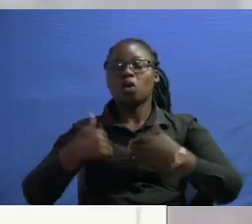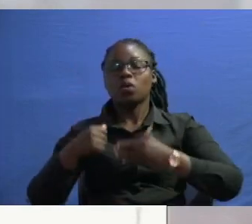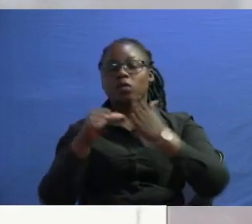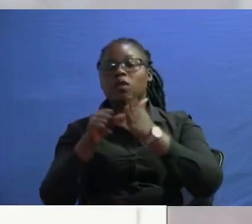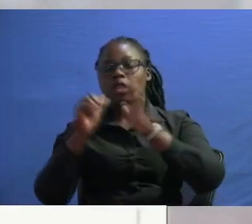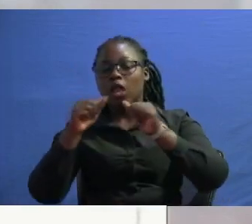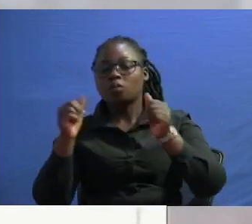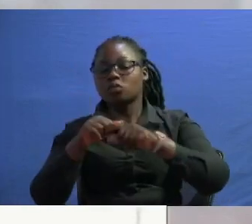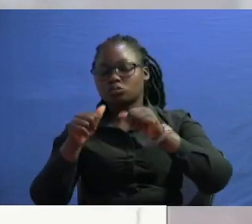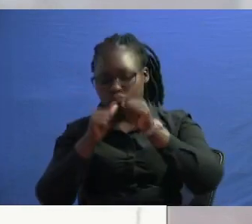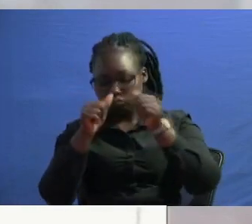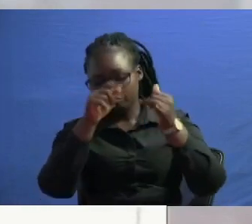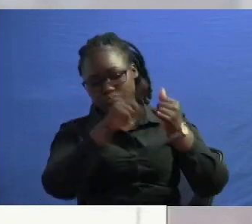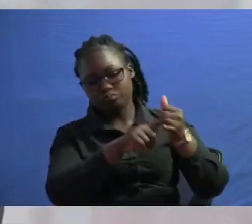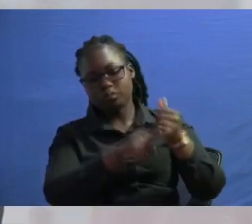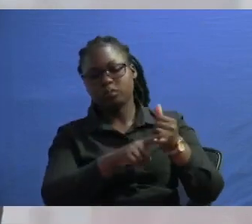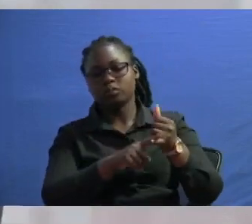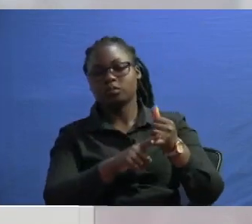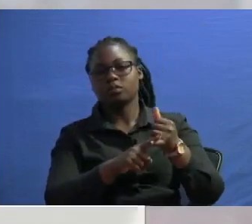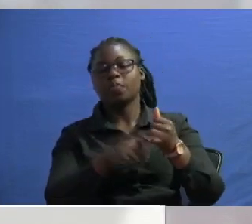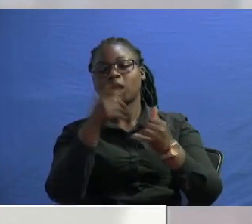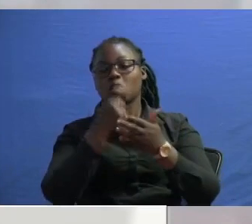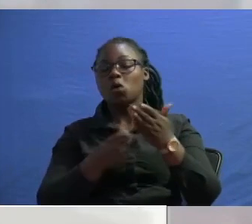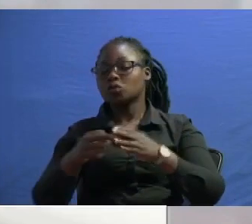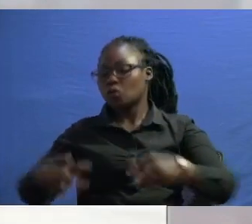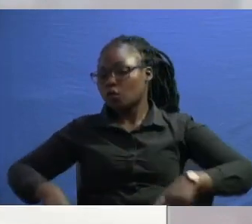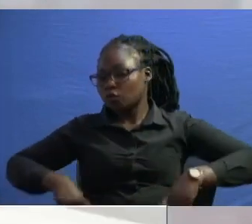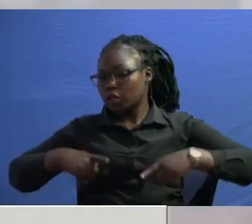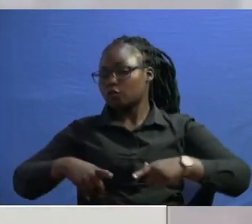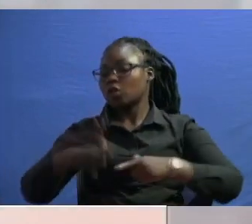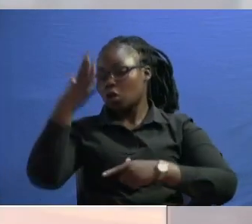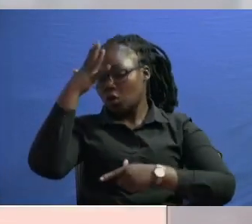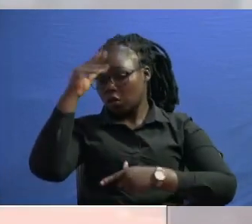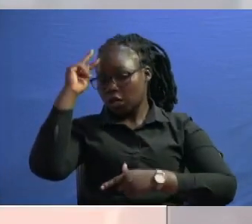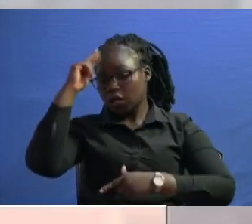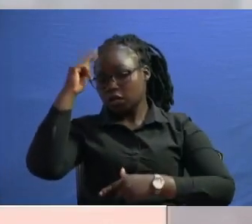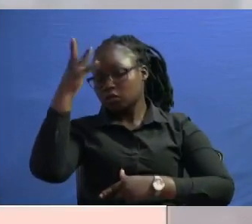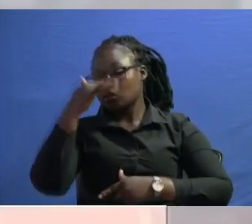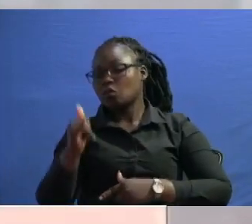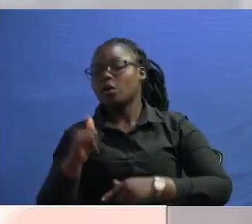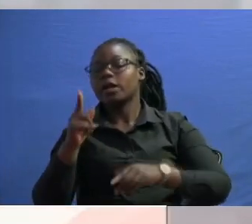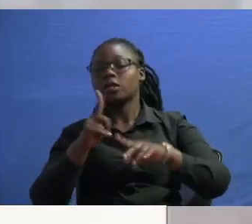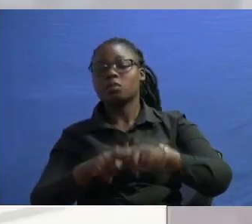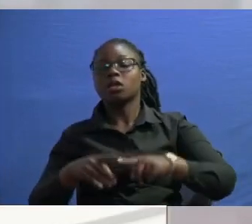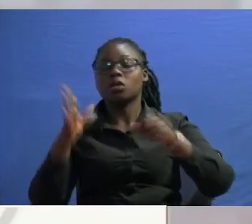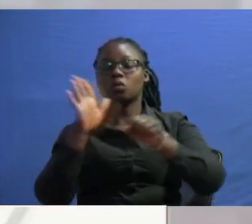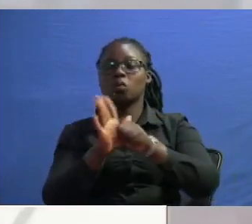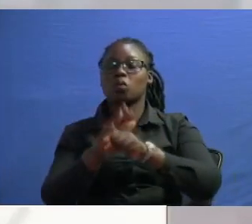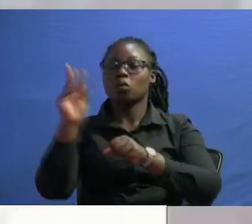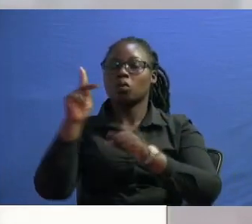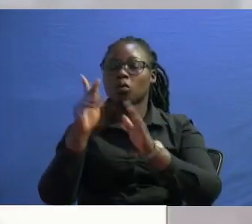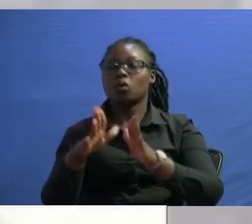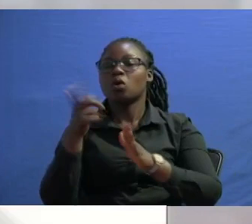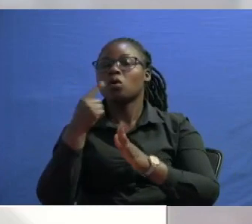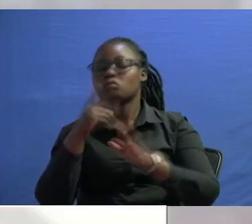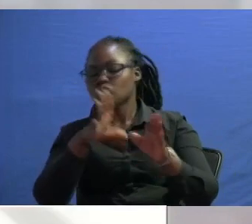addressed one of them was the cost of living the reason why according to many kenyans who actually took